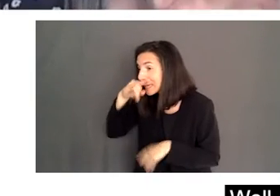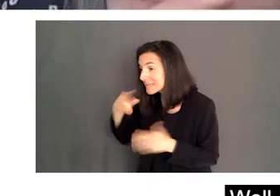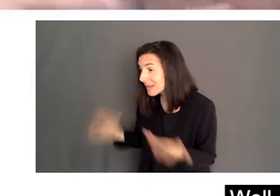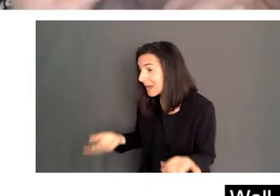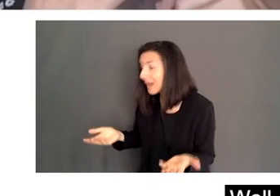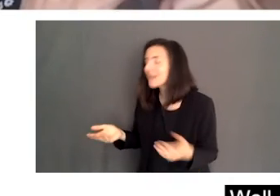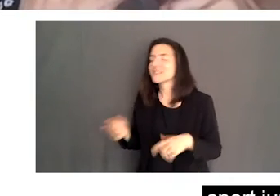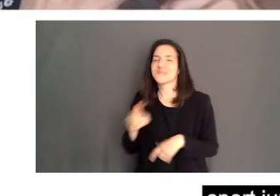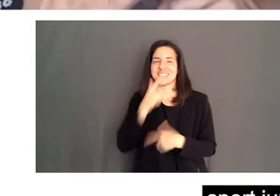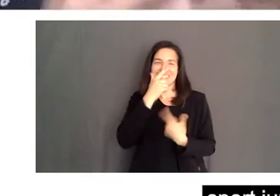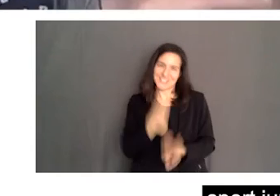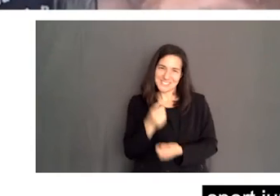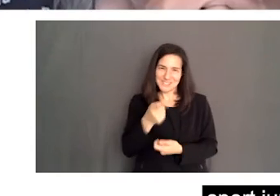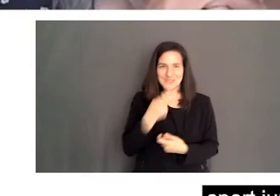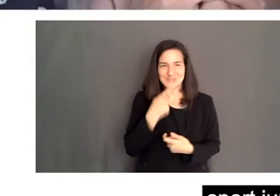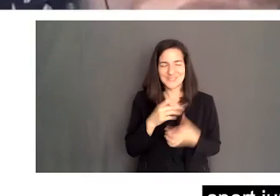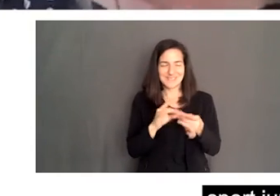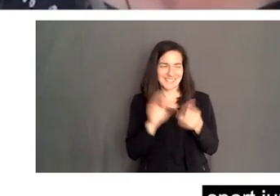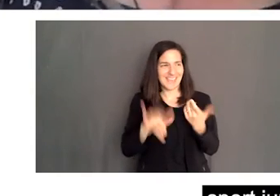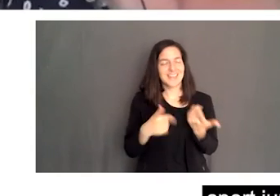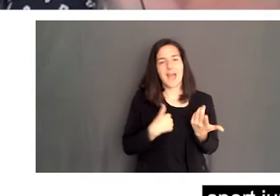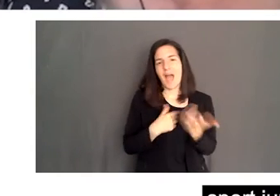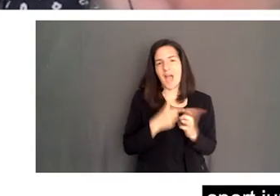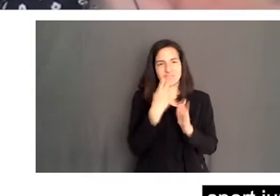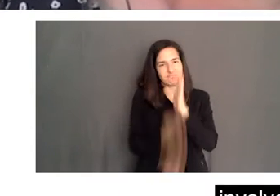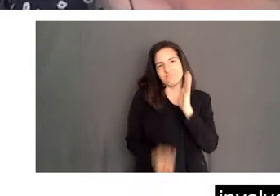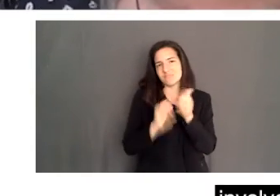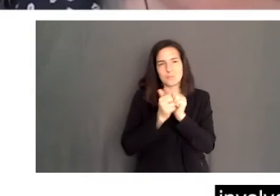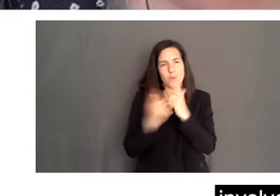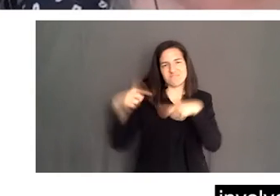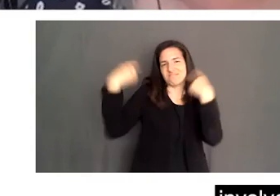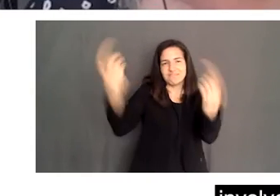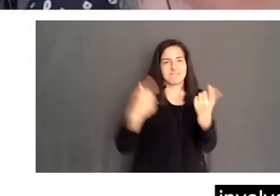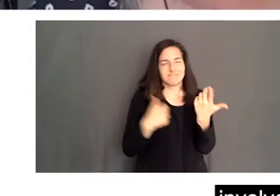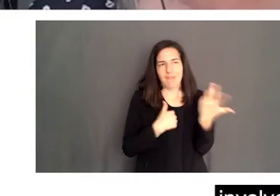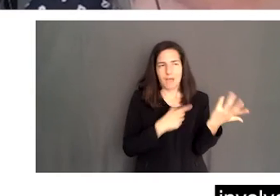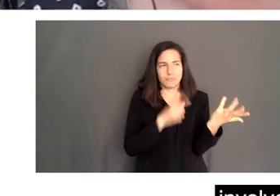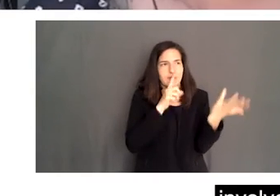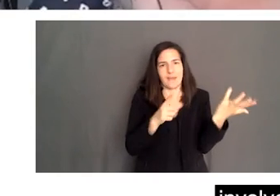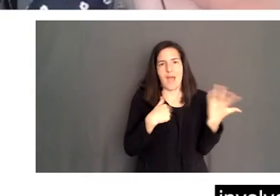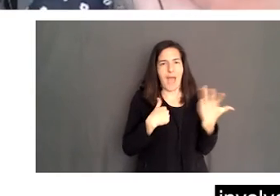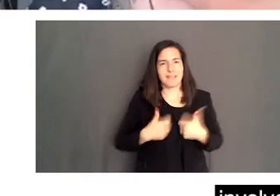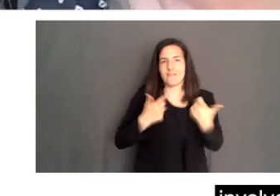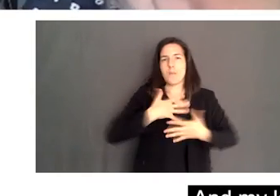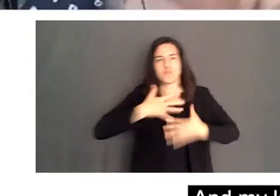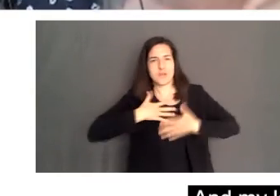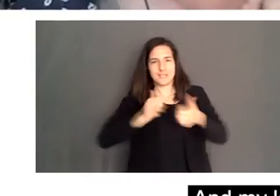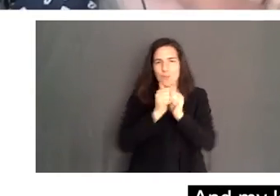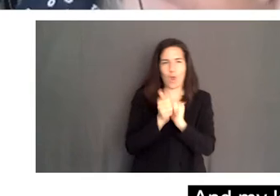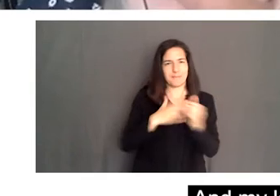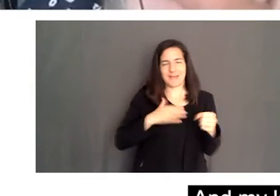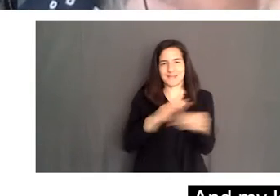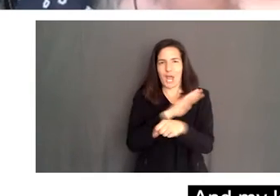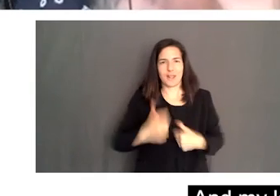interesting you say that. So I'm a sport junkie, particular amateur sport. I've been involved in sport. I spoke sport my entire life. And